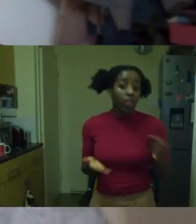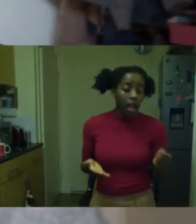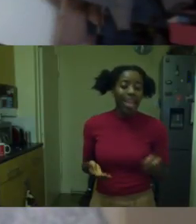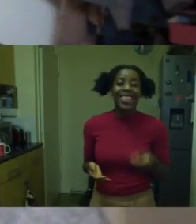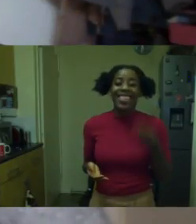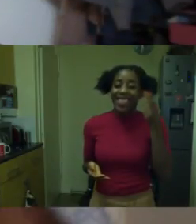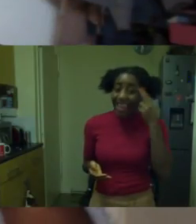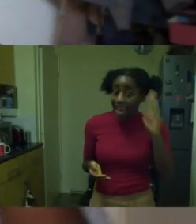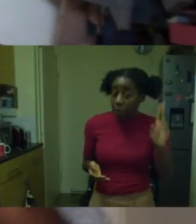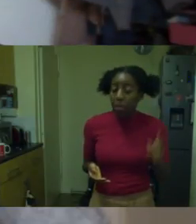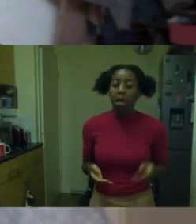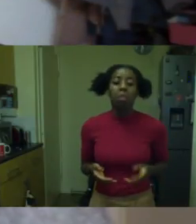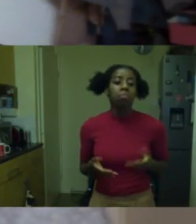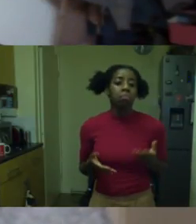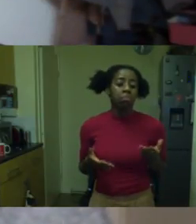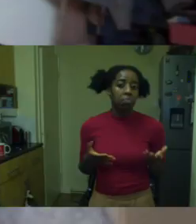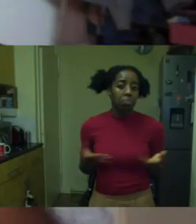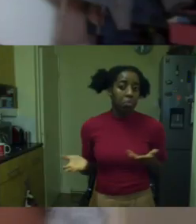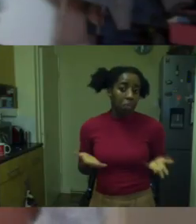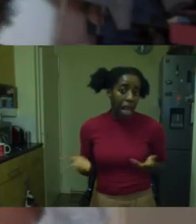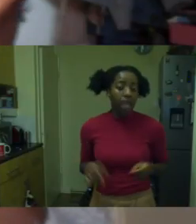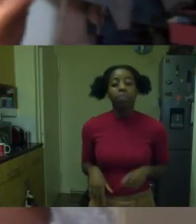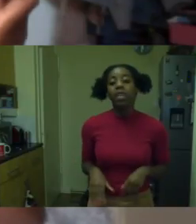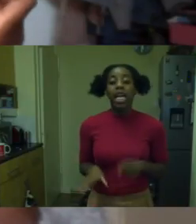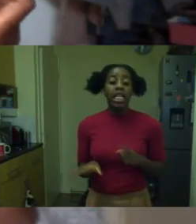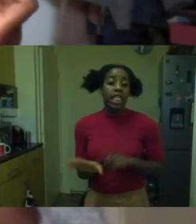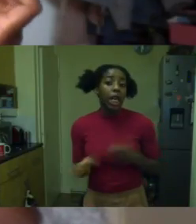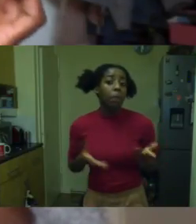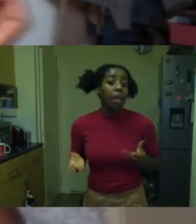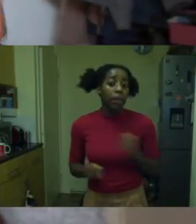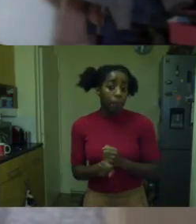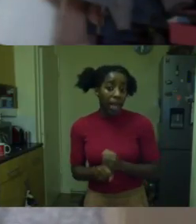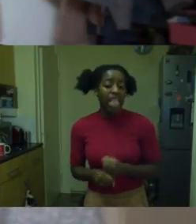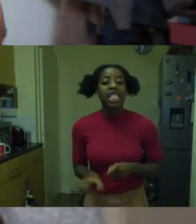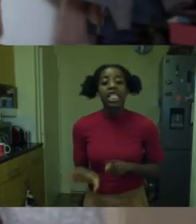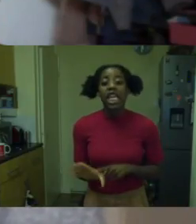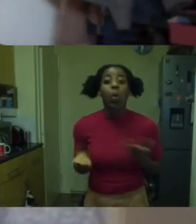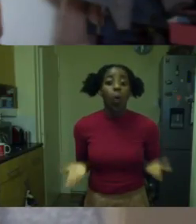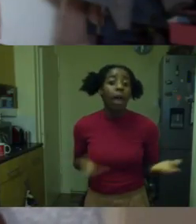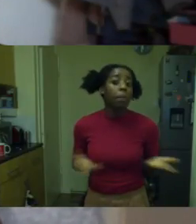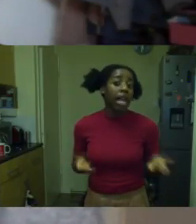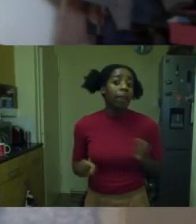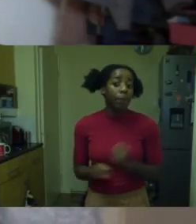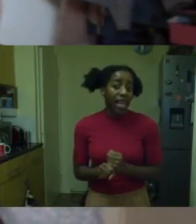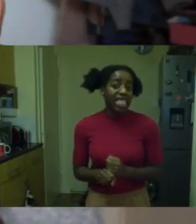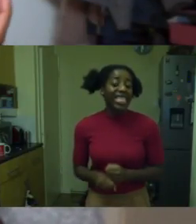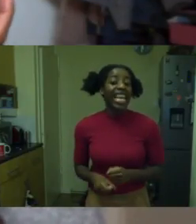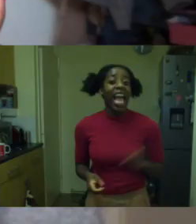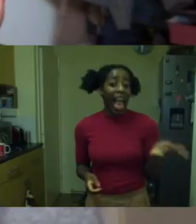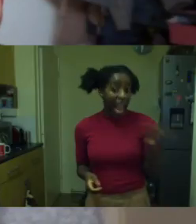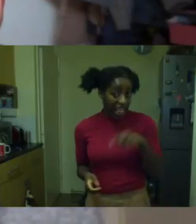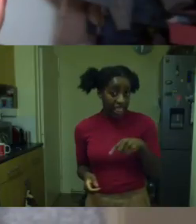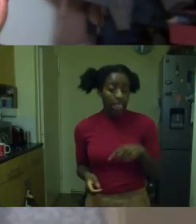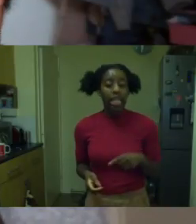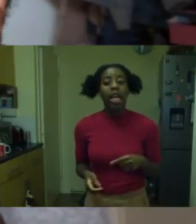search for playwright, you can search through the name of the play, um, you can search by, um, the year it was produced and things like that or